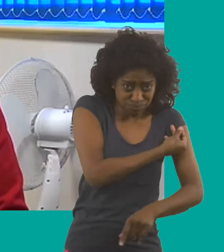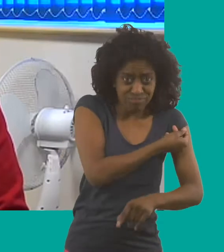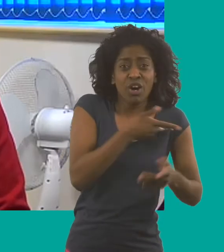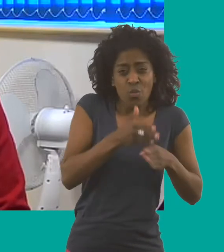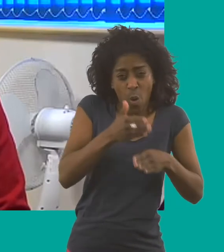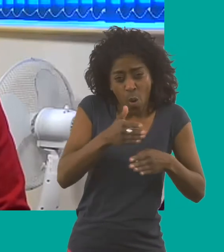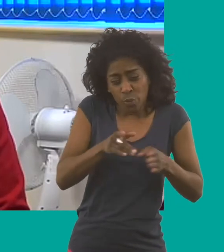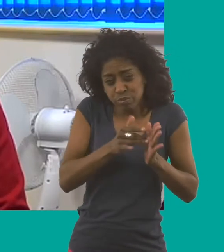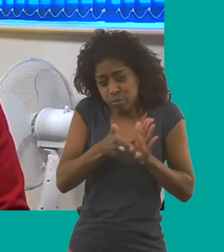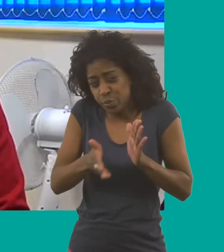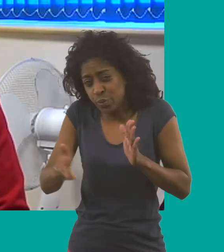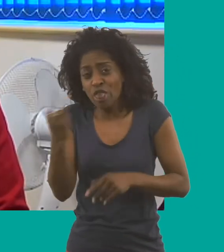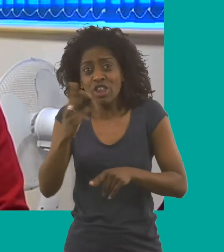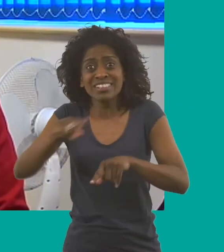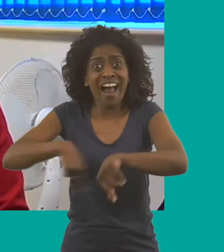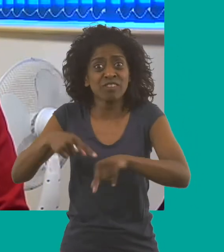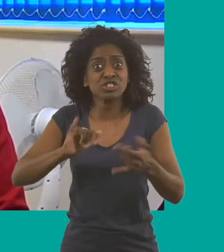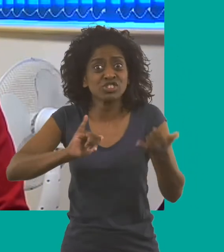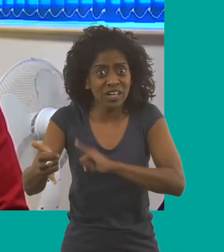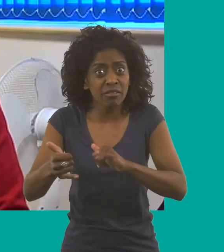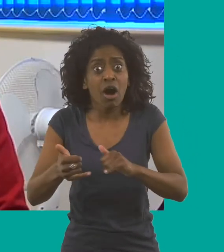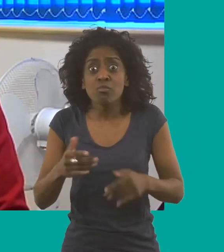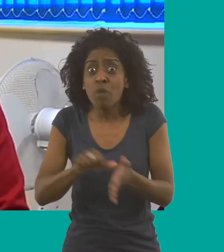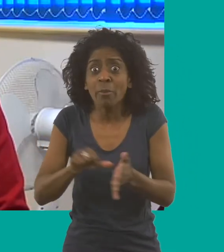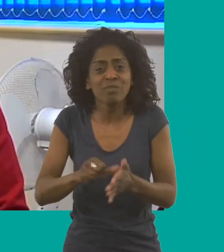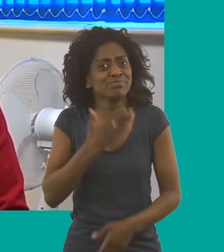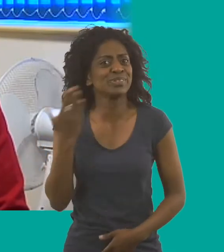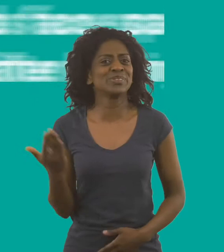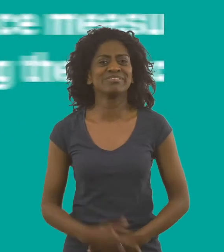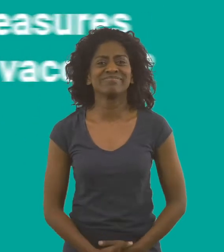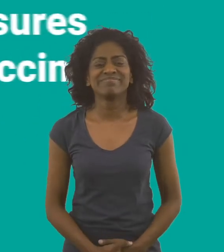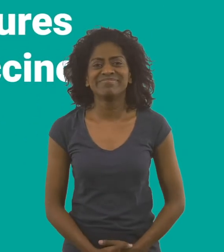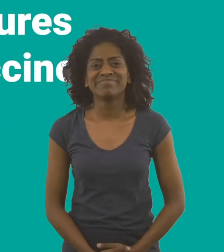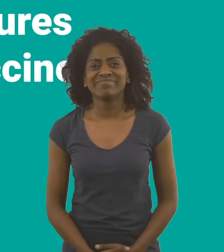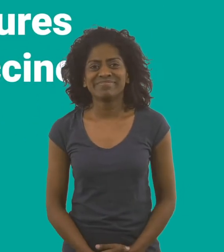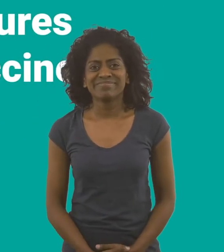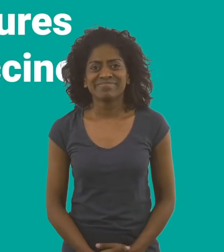that morning and I worked right throughout the day for a 13-hour shift without any problem.